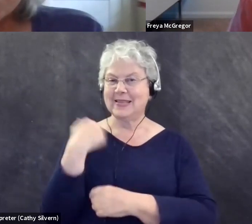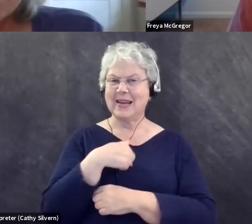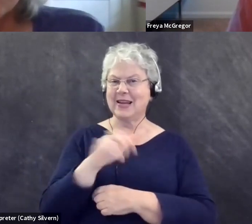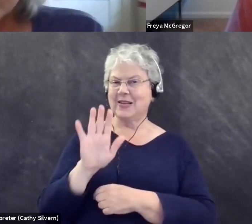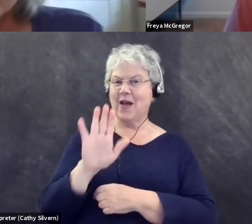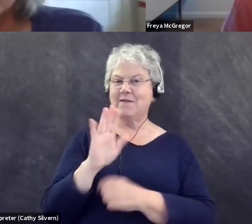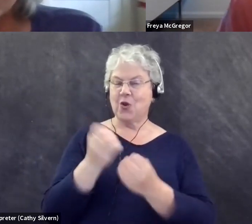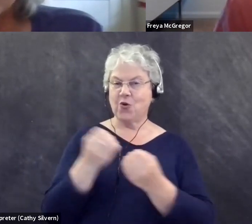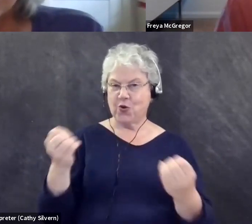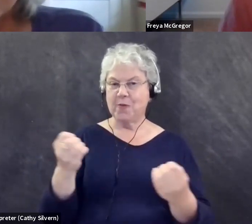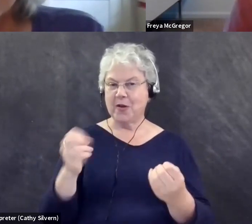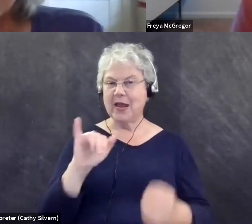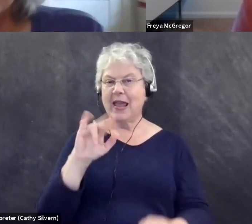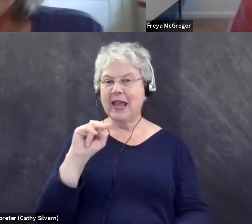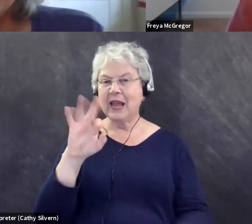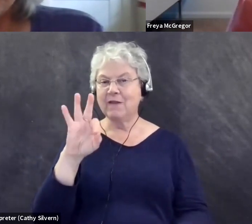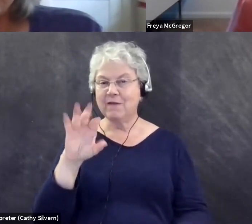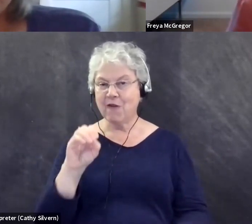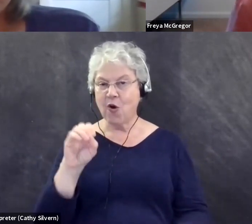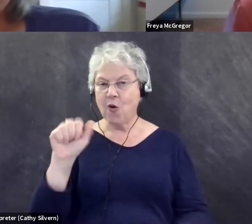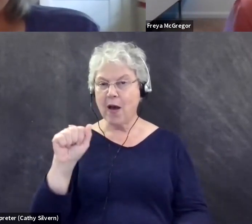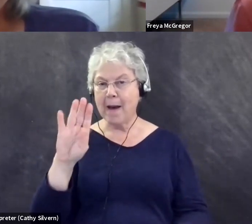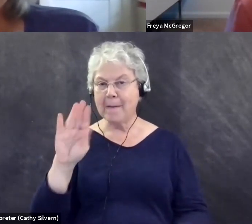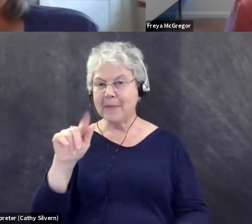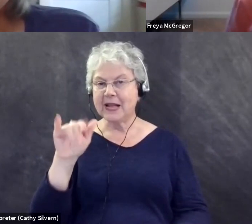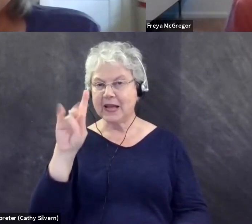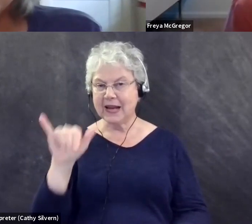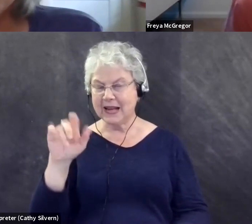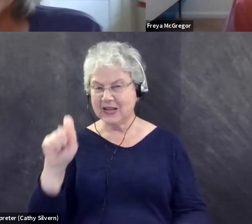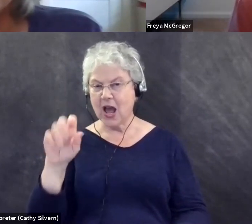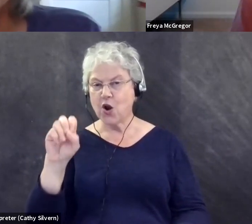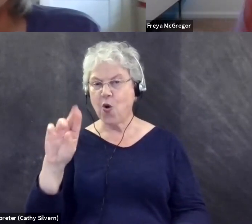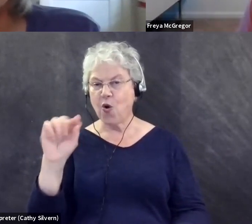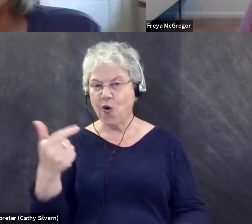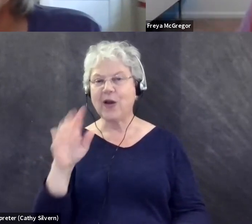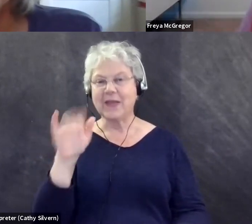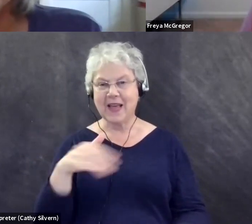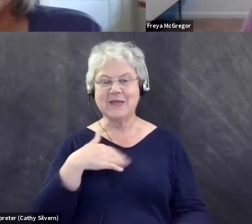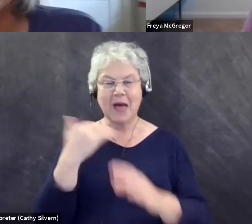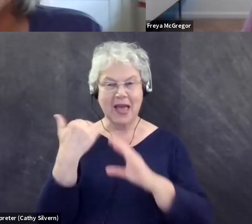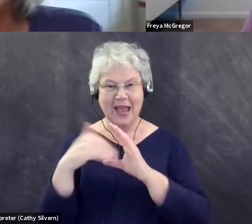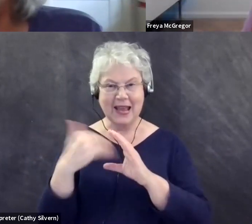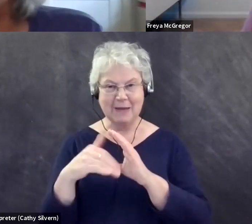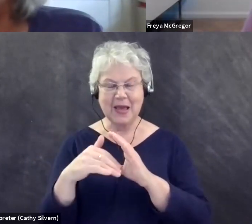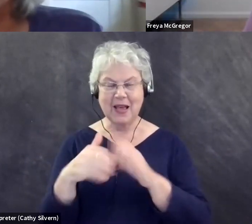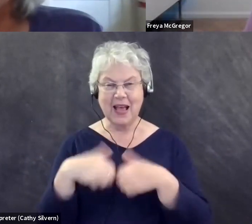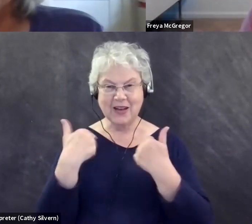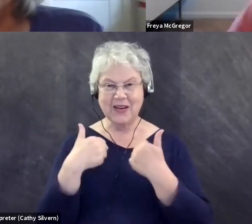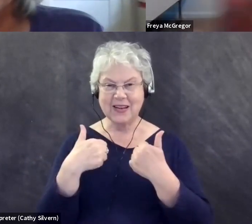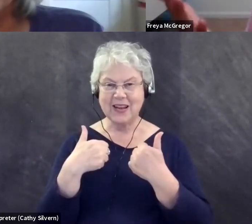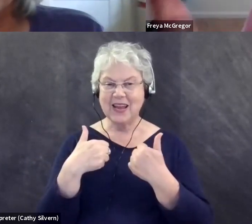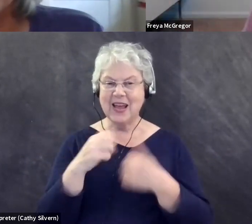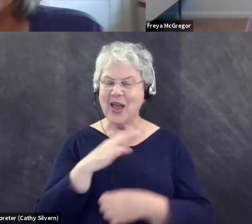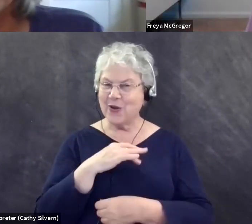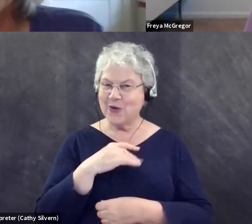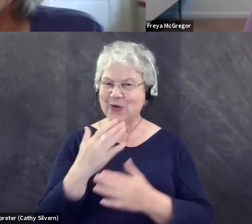at birdability.org is my email address. And if you contact us from the website, it'll go straight to my inbox. So, um, that'd, yeah, it'd be great to be